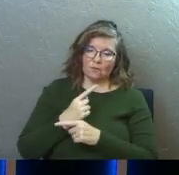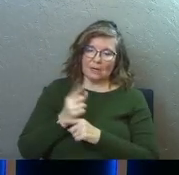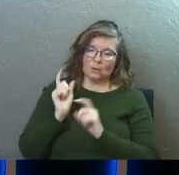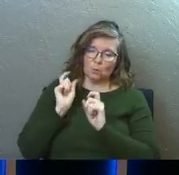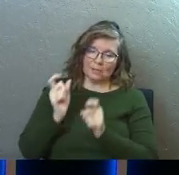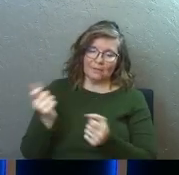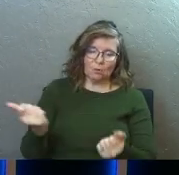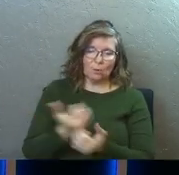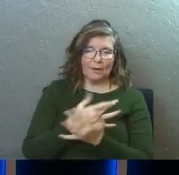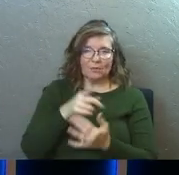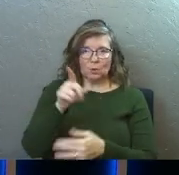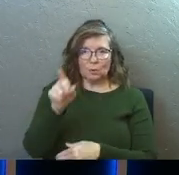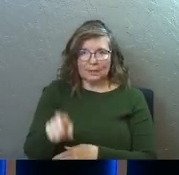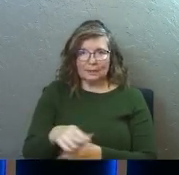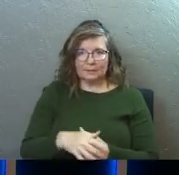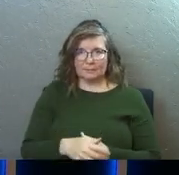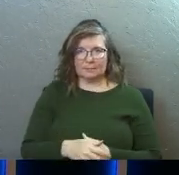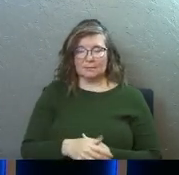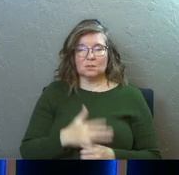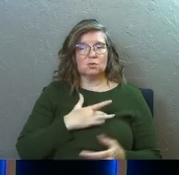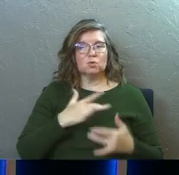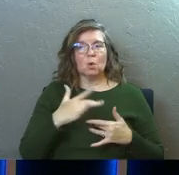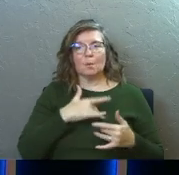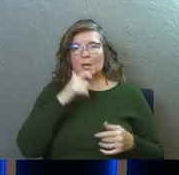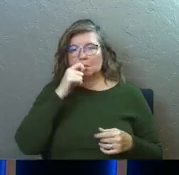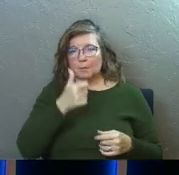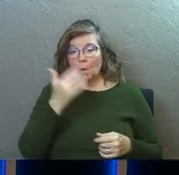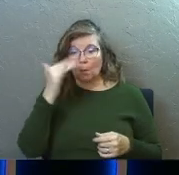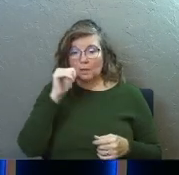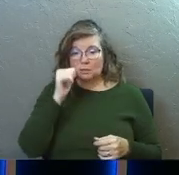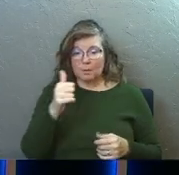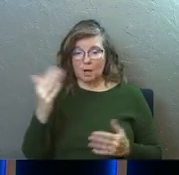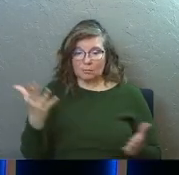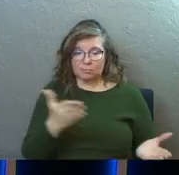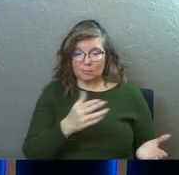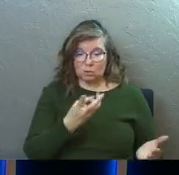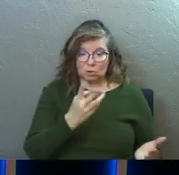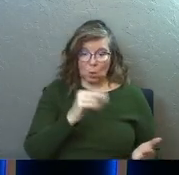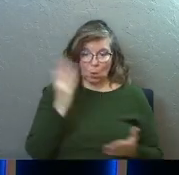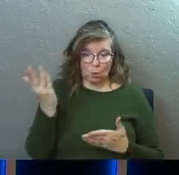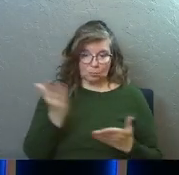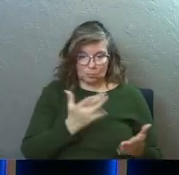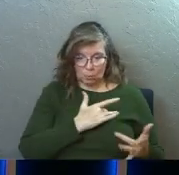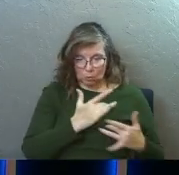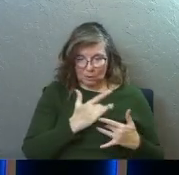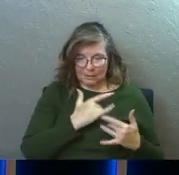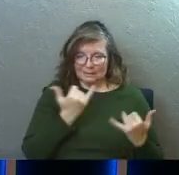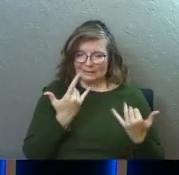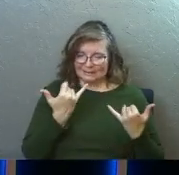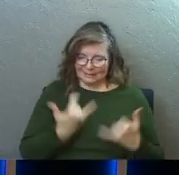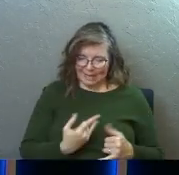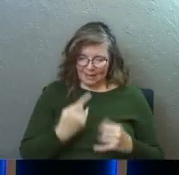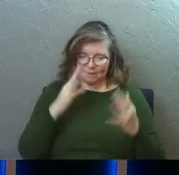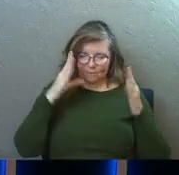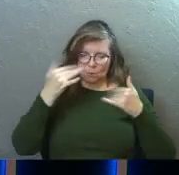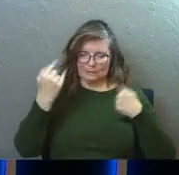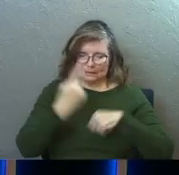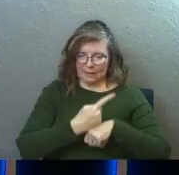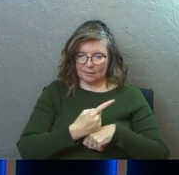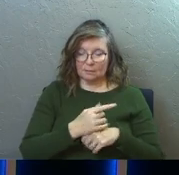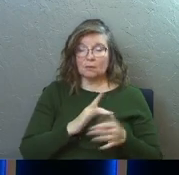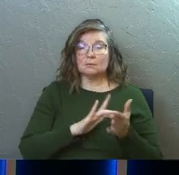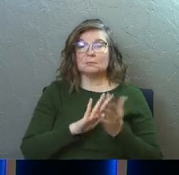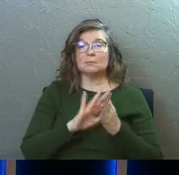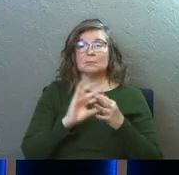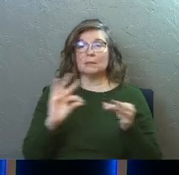and He will give you everything you need. So don't worry about tomorrow for tomorrow will bring its own worries. Today's trouble is enough for today. So in this